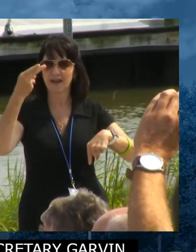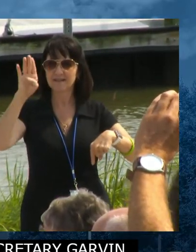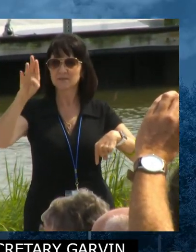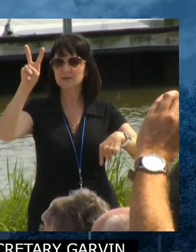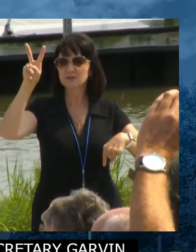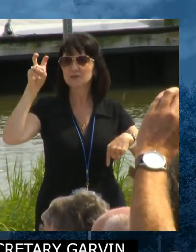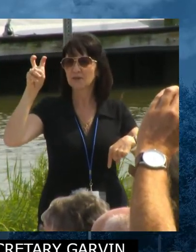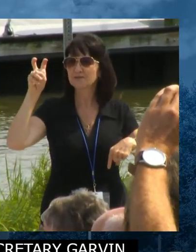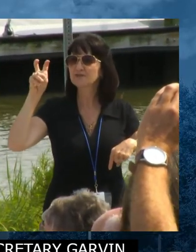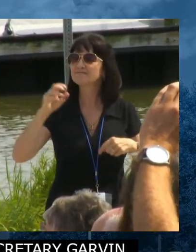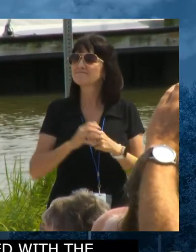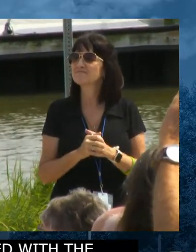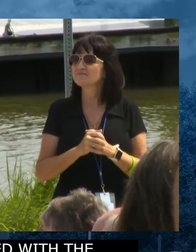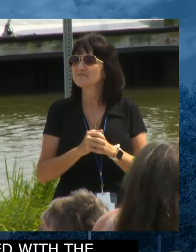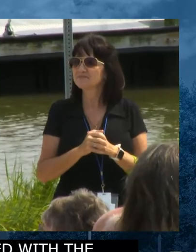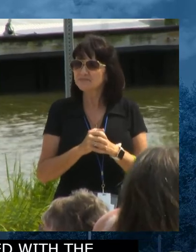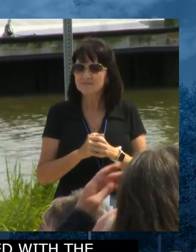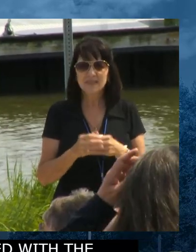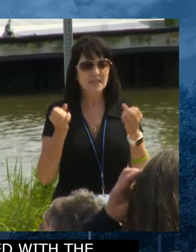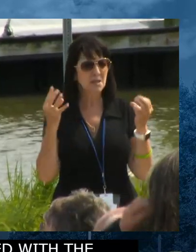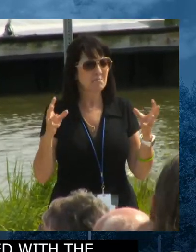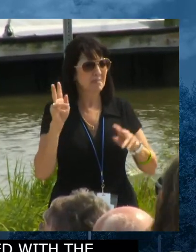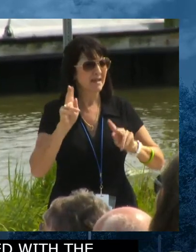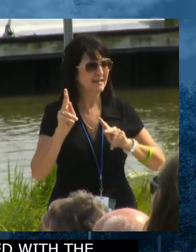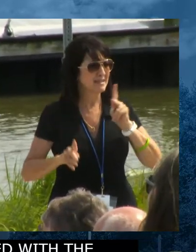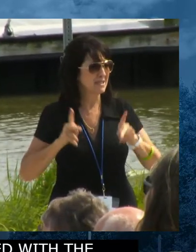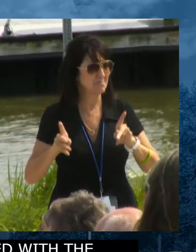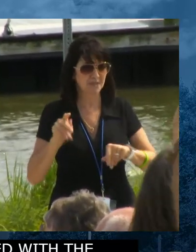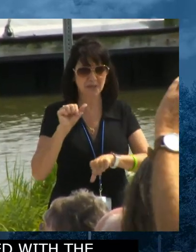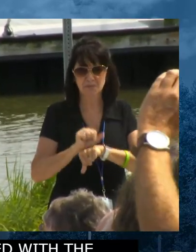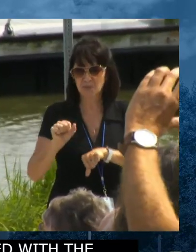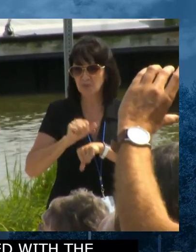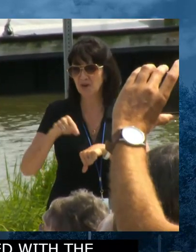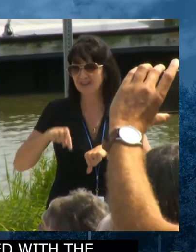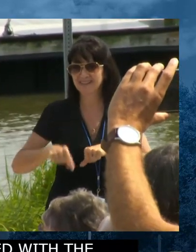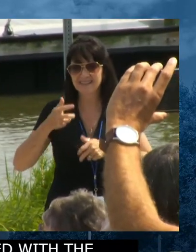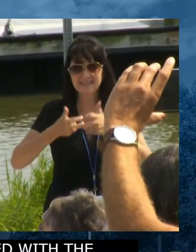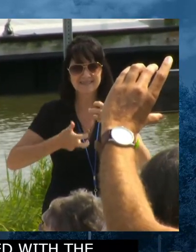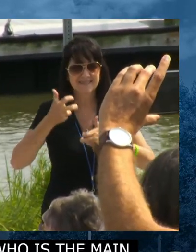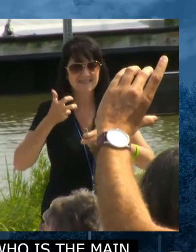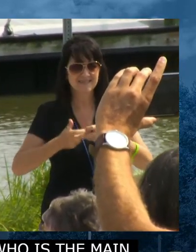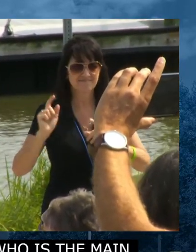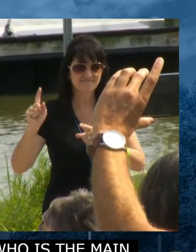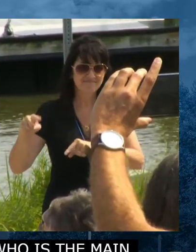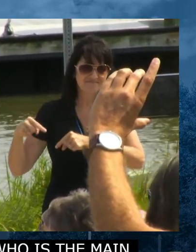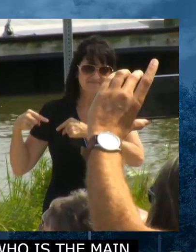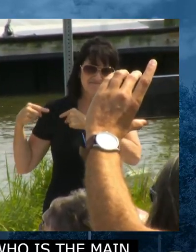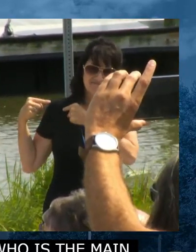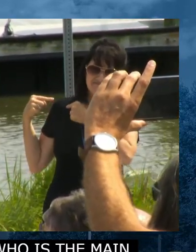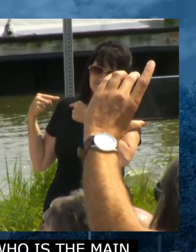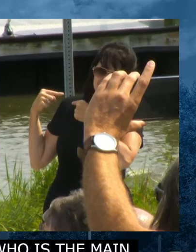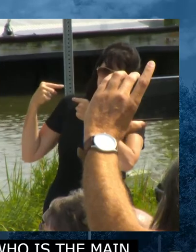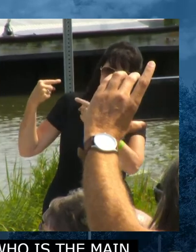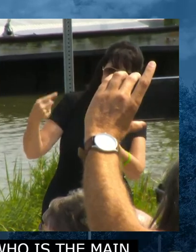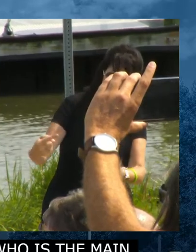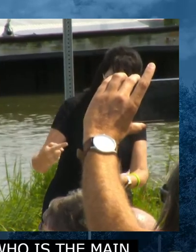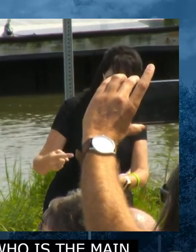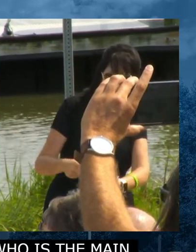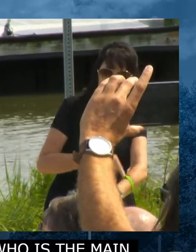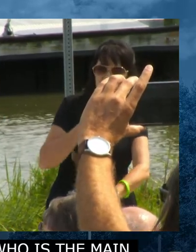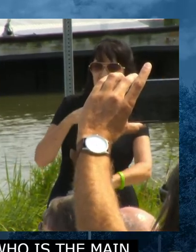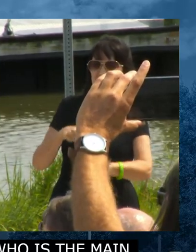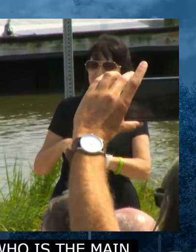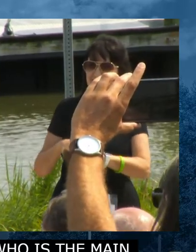We've got lots of people who have been working on this issue for a long time and I count myself among them.